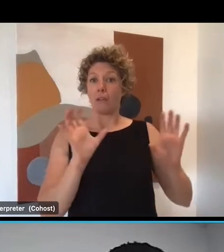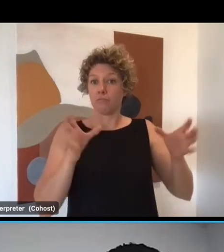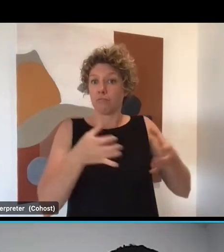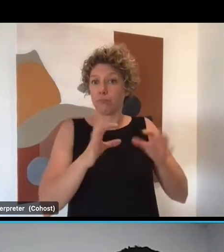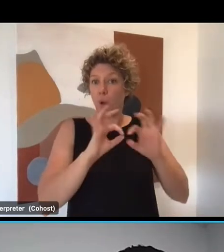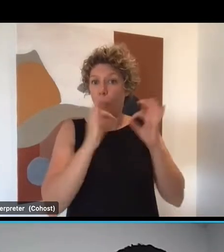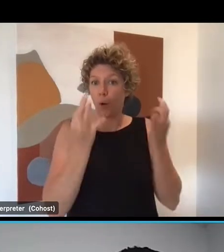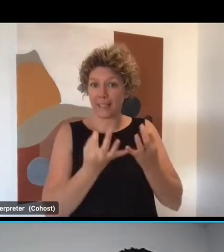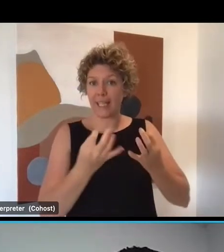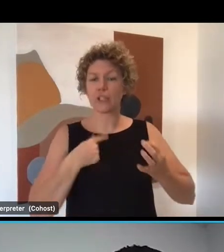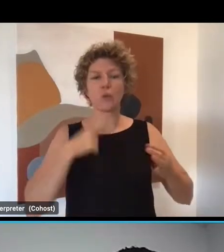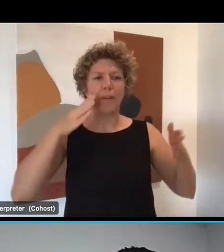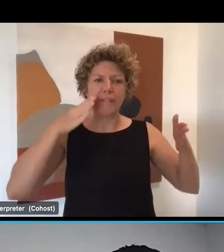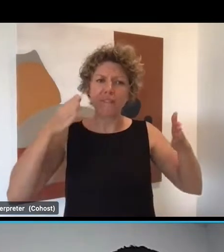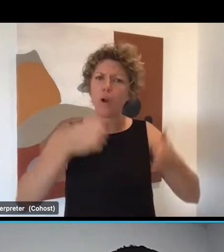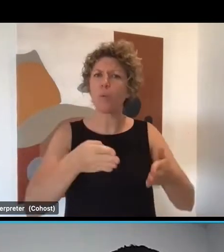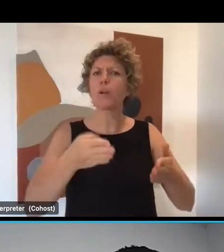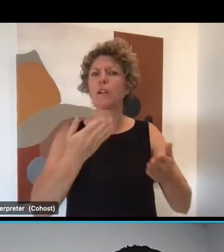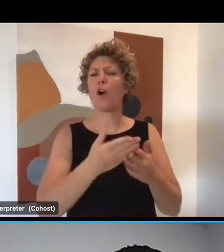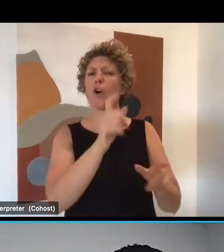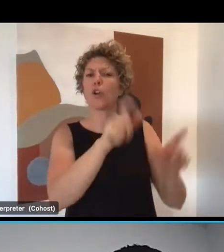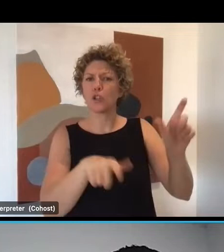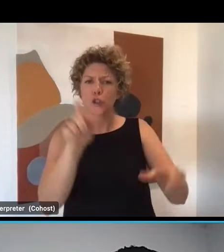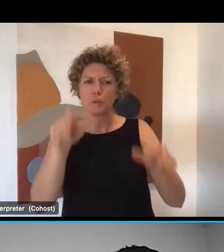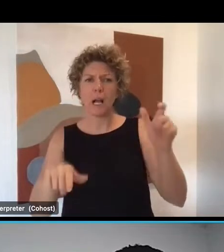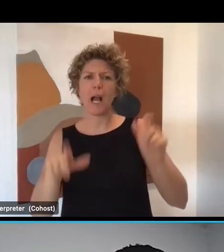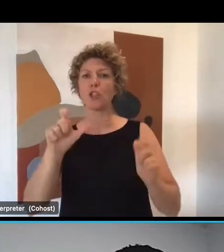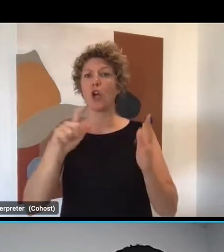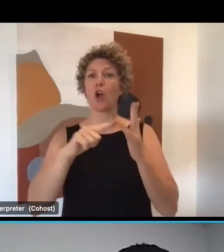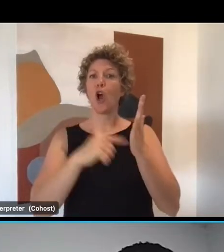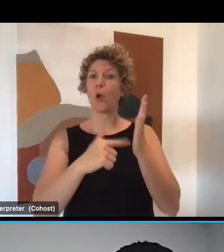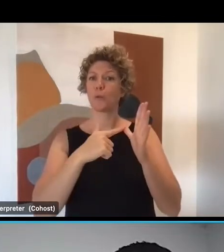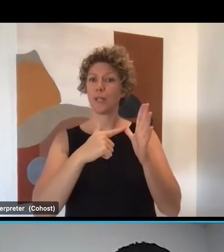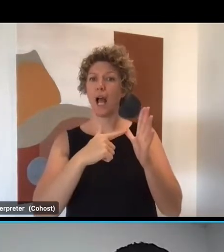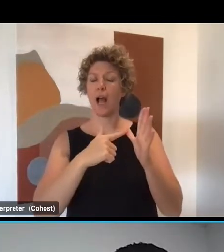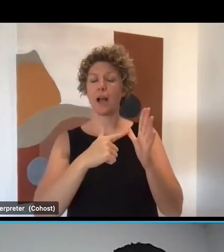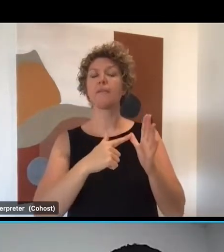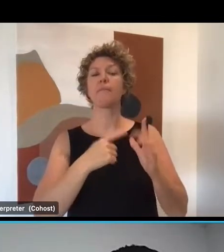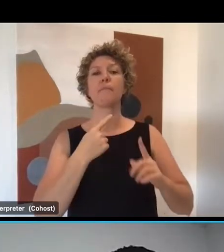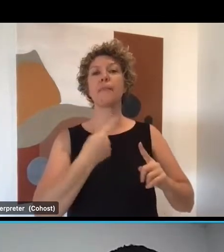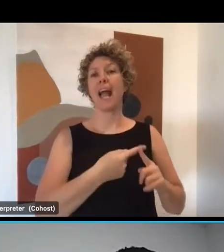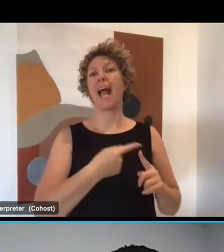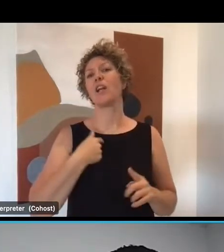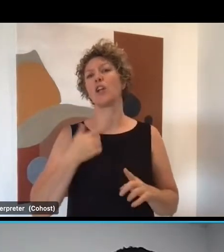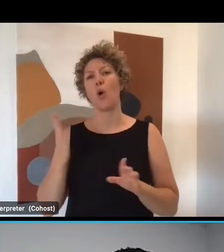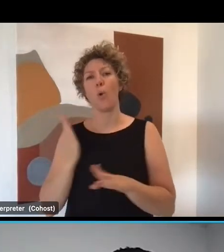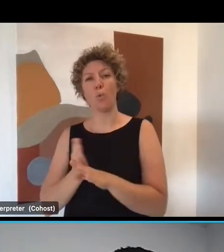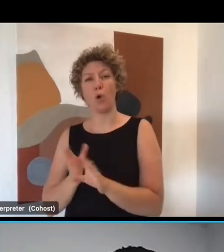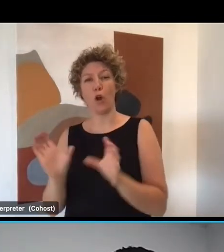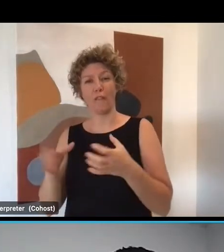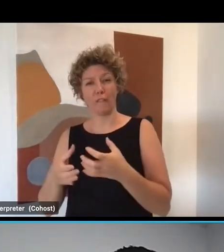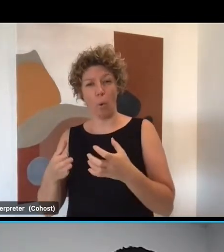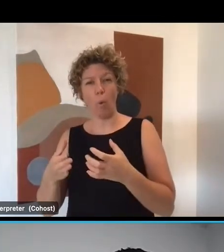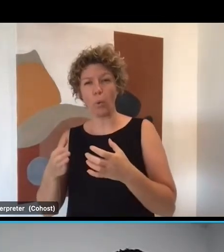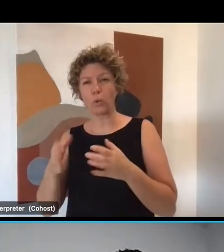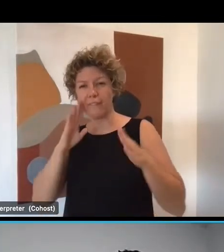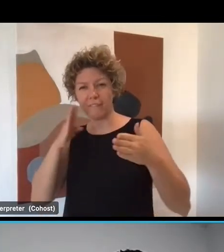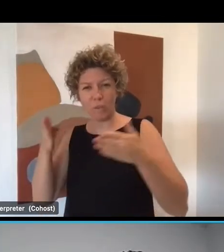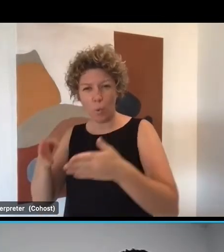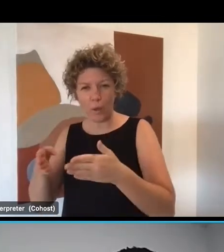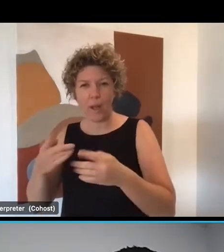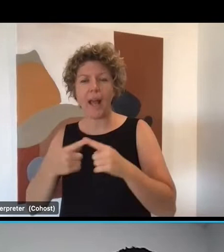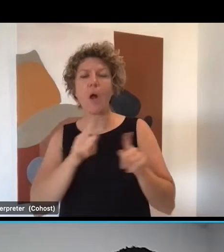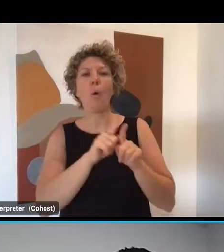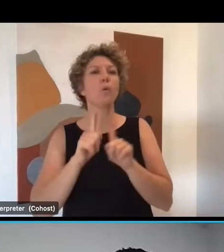consumer centric with CODA as the lead, myself in the workforce development side and our lead RTO skills